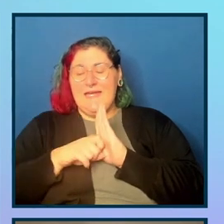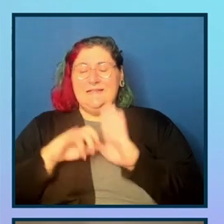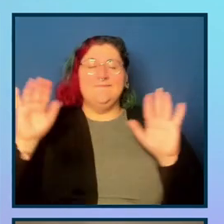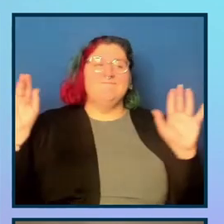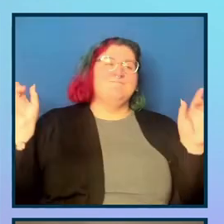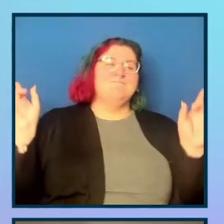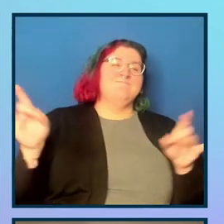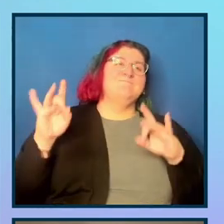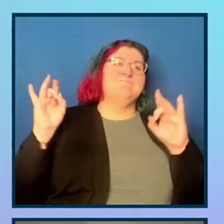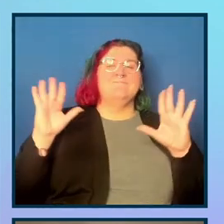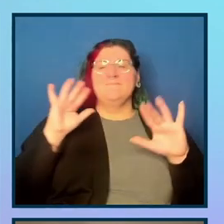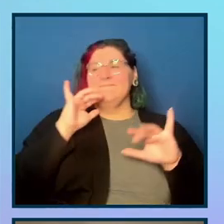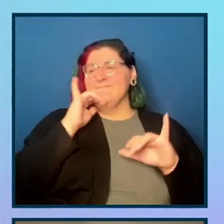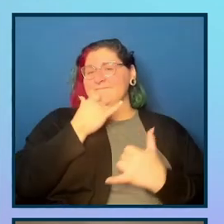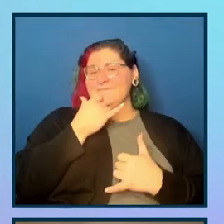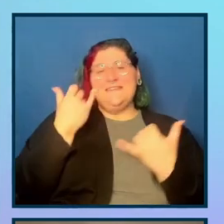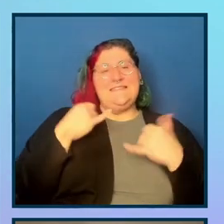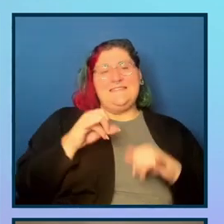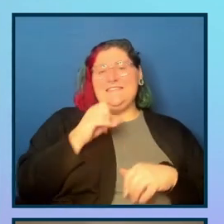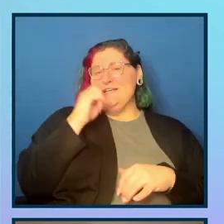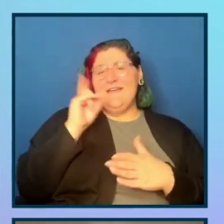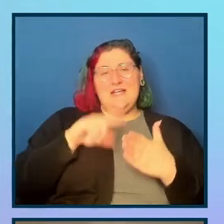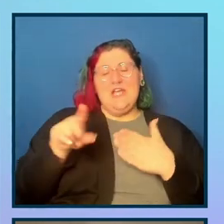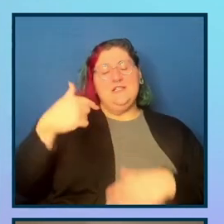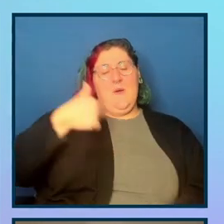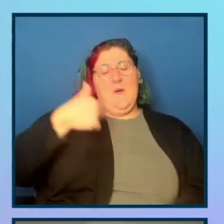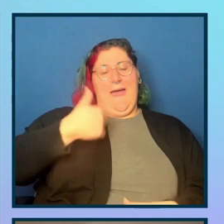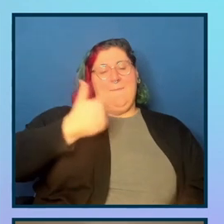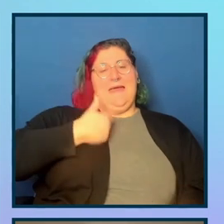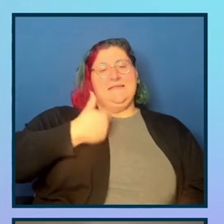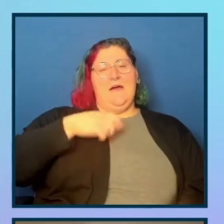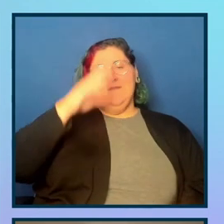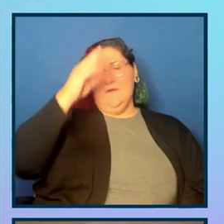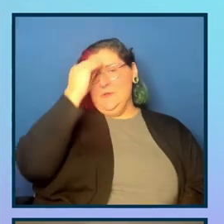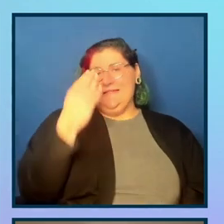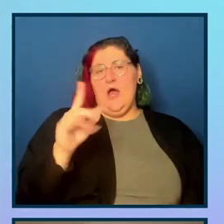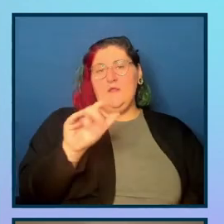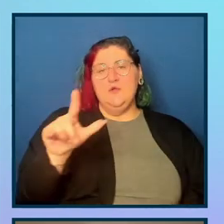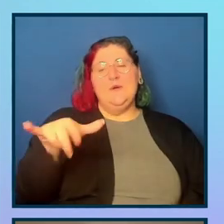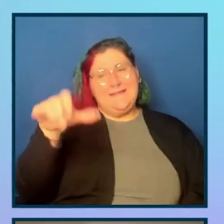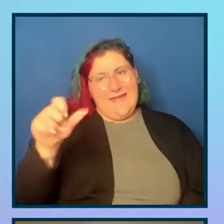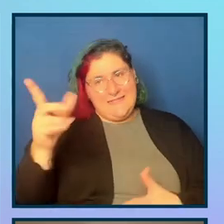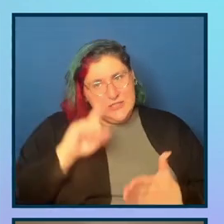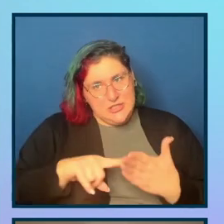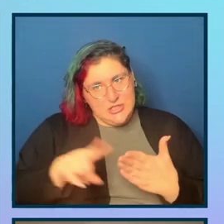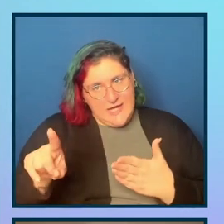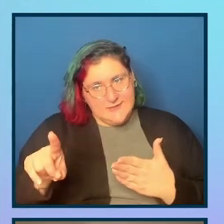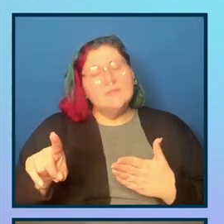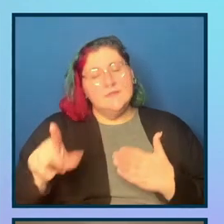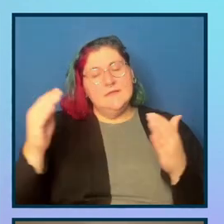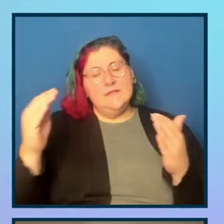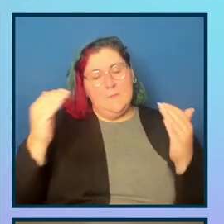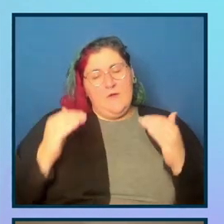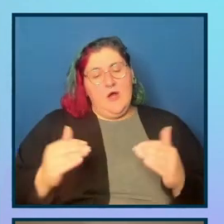It looks like it's still showing up as not checked. So I'm going to inform the tool. Hey, this is checked right now and move on to the next element. Uh, finally, or second to